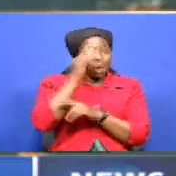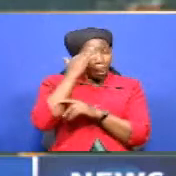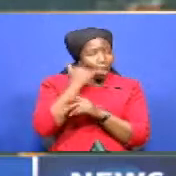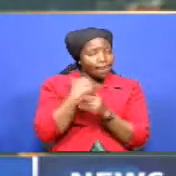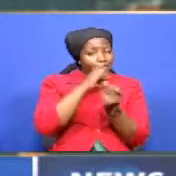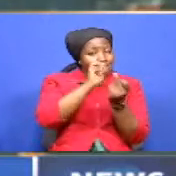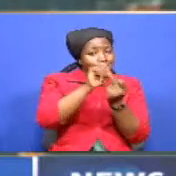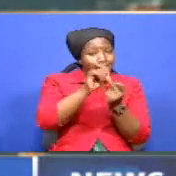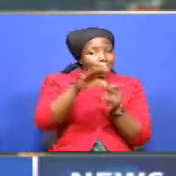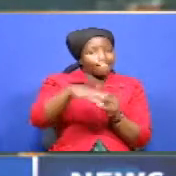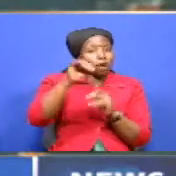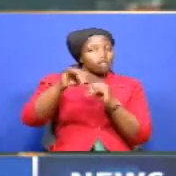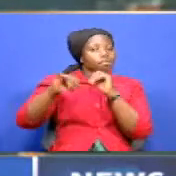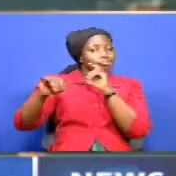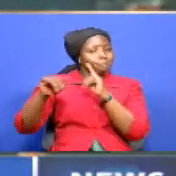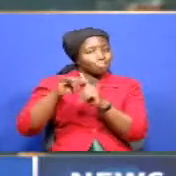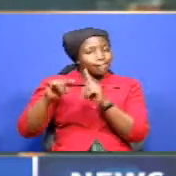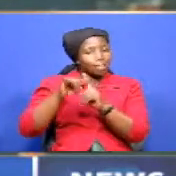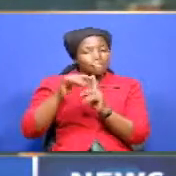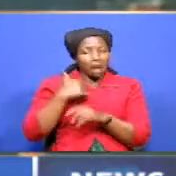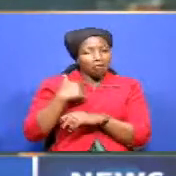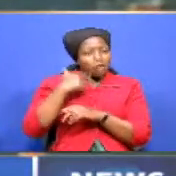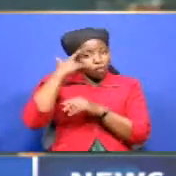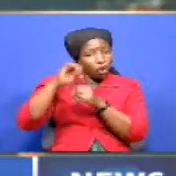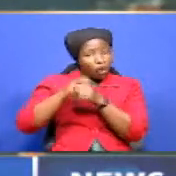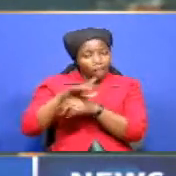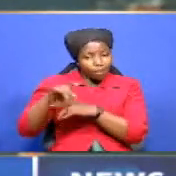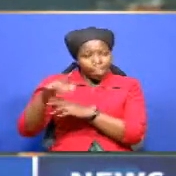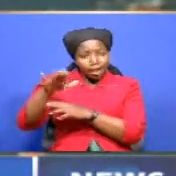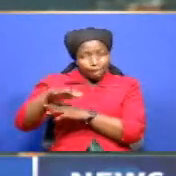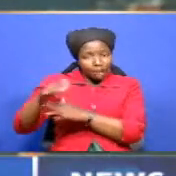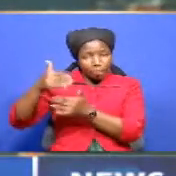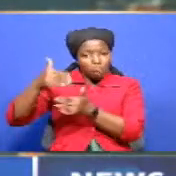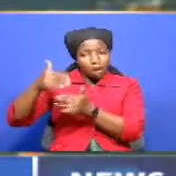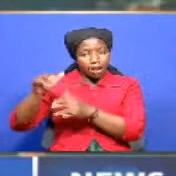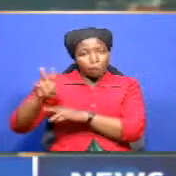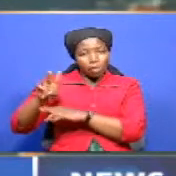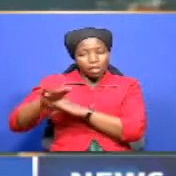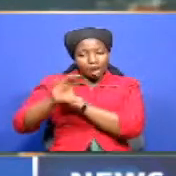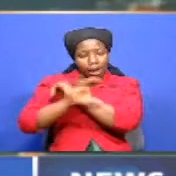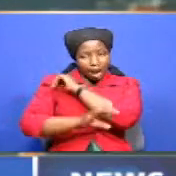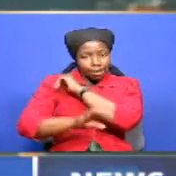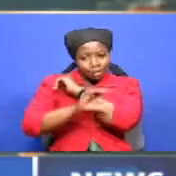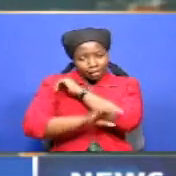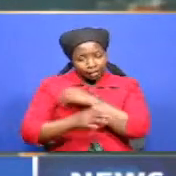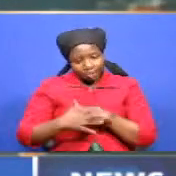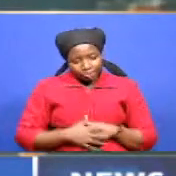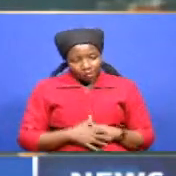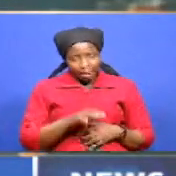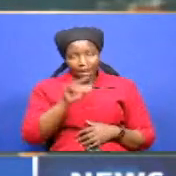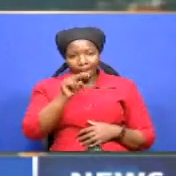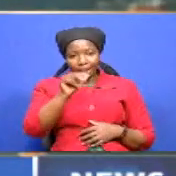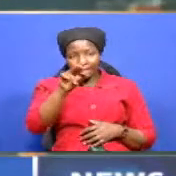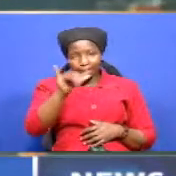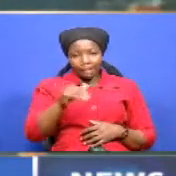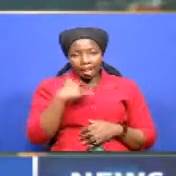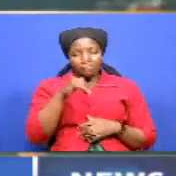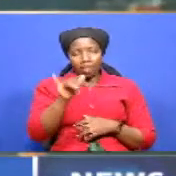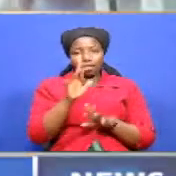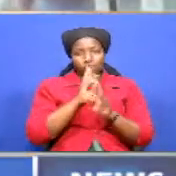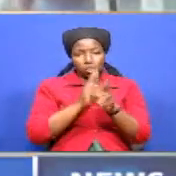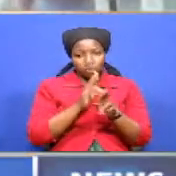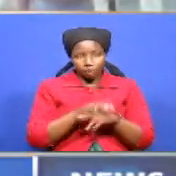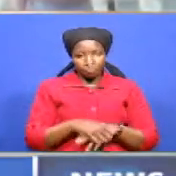positive for COVID-19 in areas bordering the two counties. Now, Nancy Okwari has a third report.